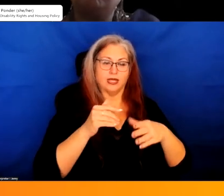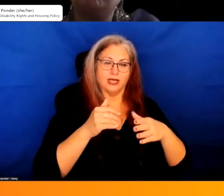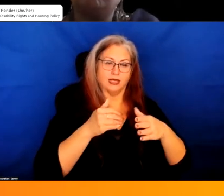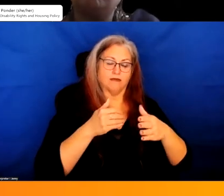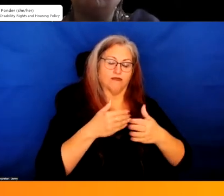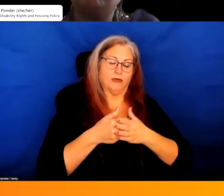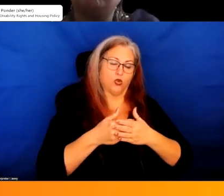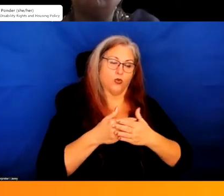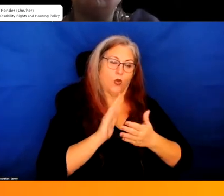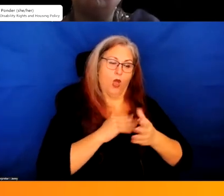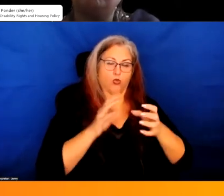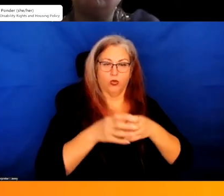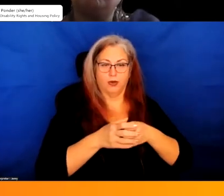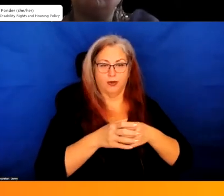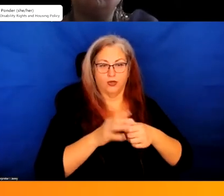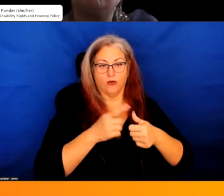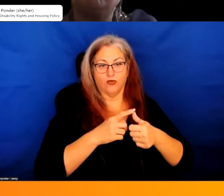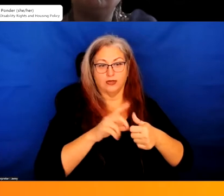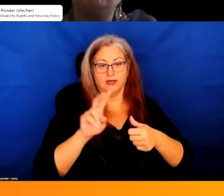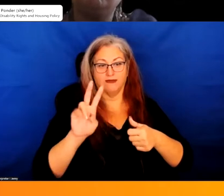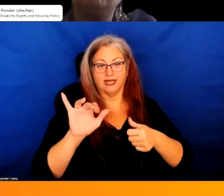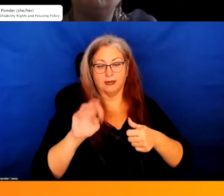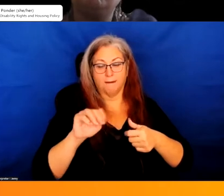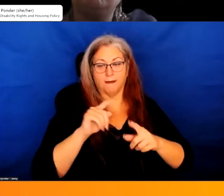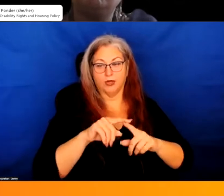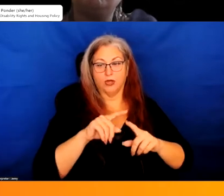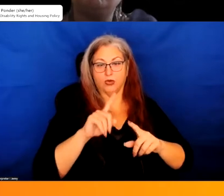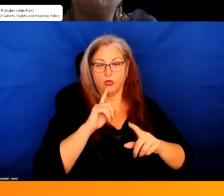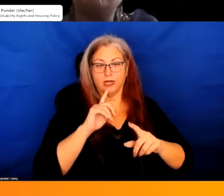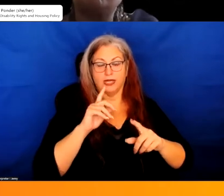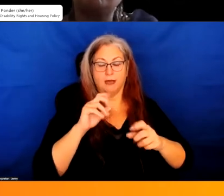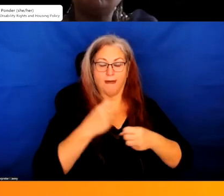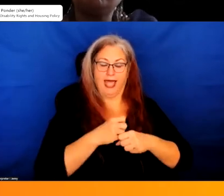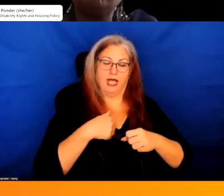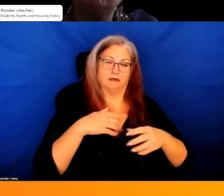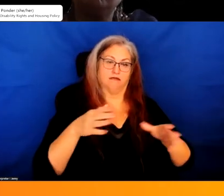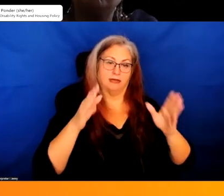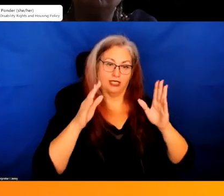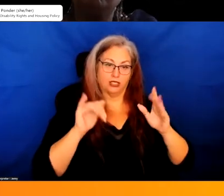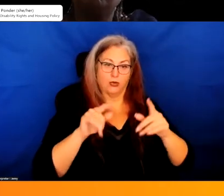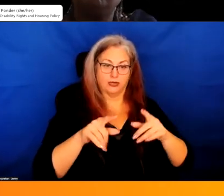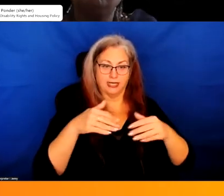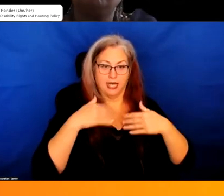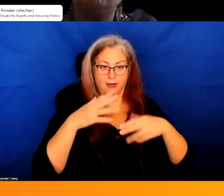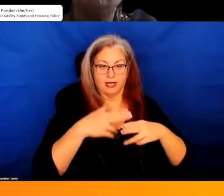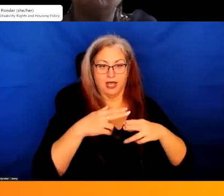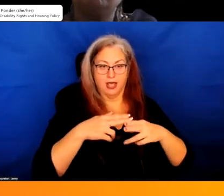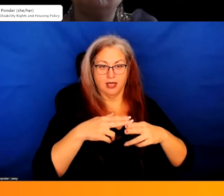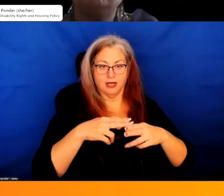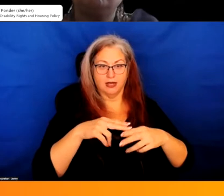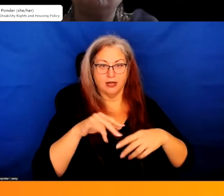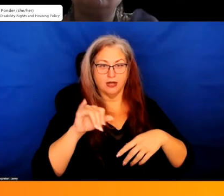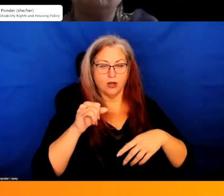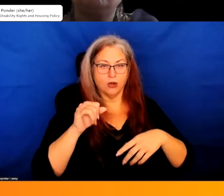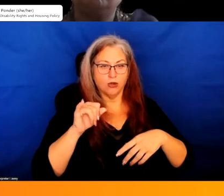group. The first victim that really raised light to this issue was a young man named Maquan McDonald, who was